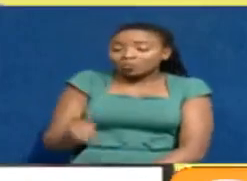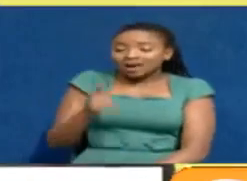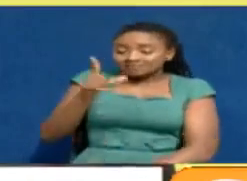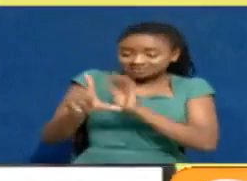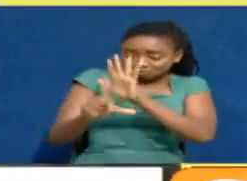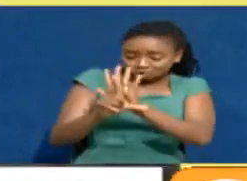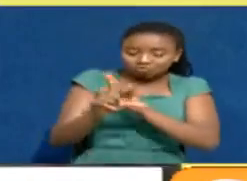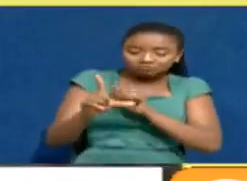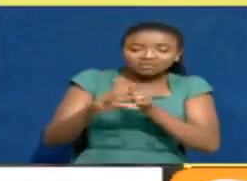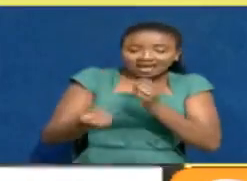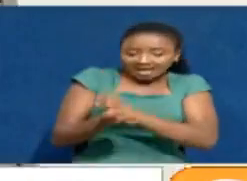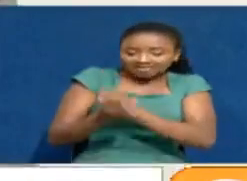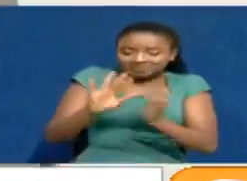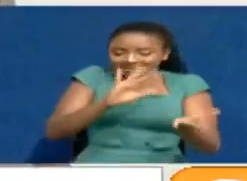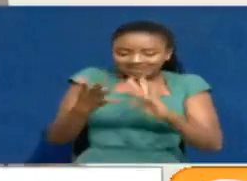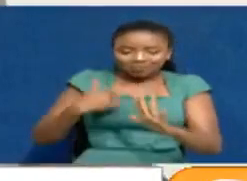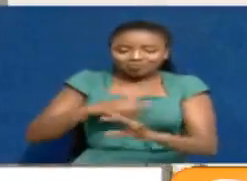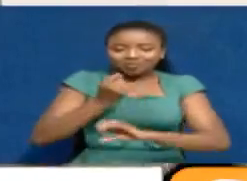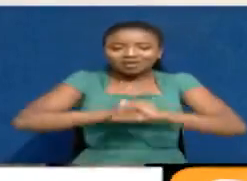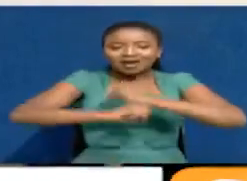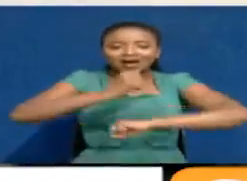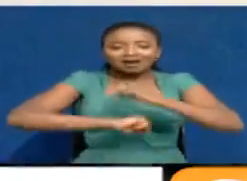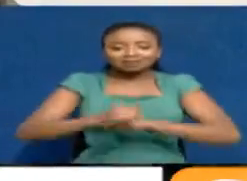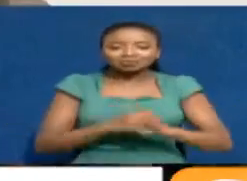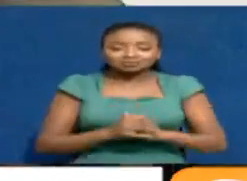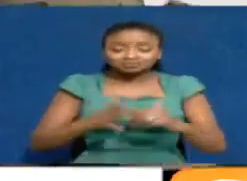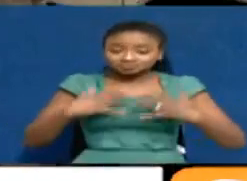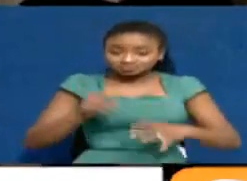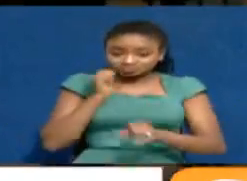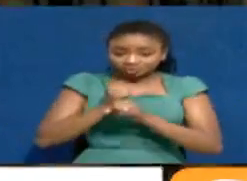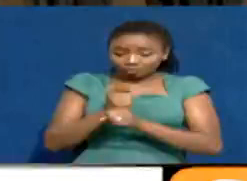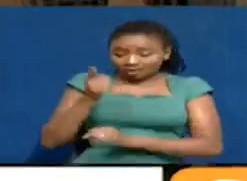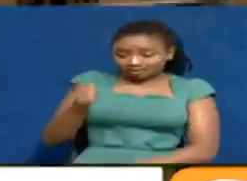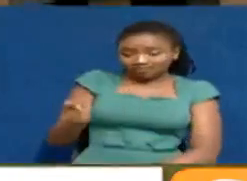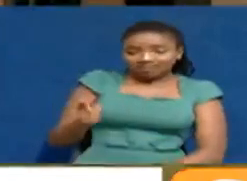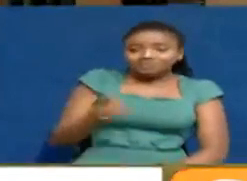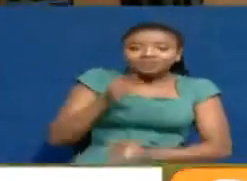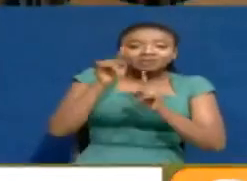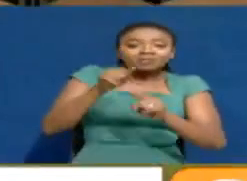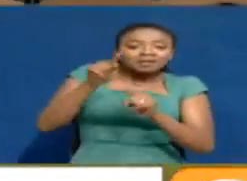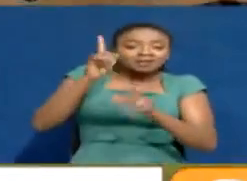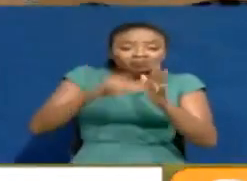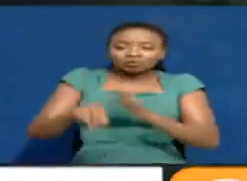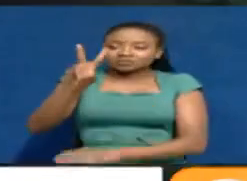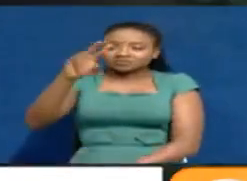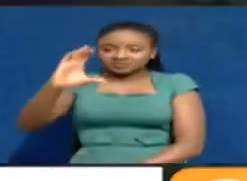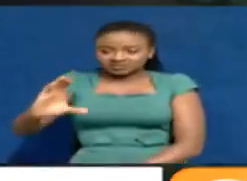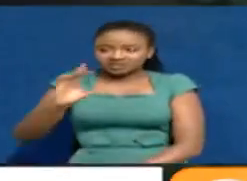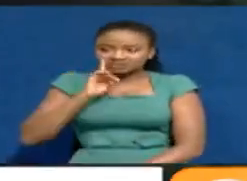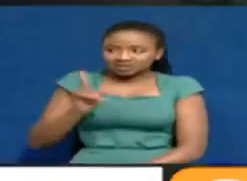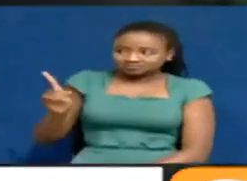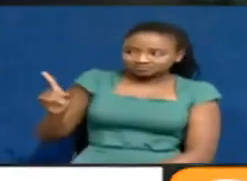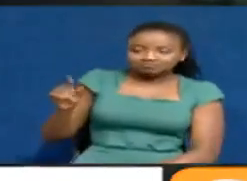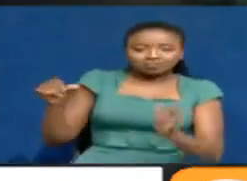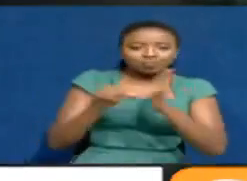our actions in this country. Officials at the staff union are pointing an accusing finger at the institution's Vice-Chancellor, Professor